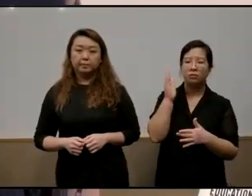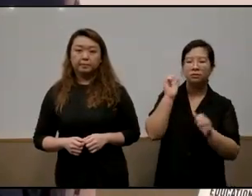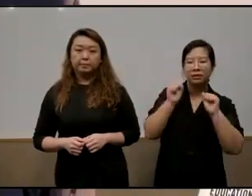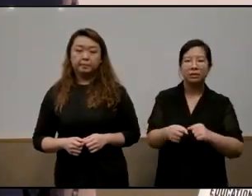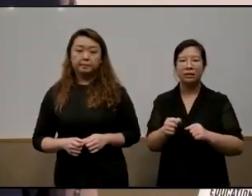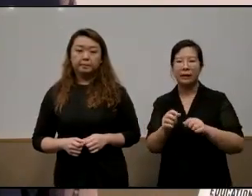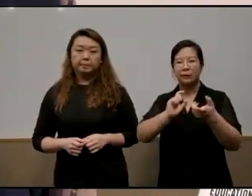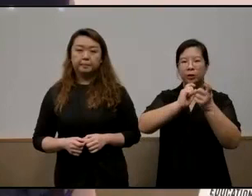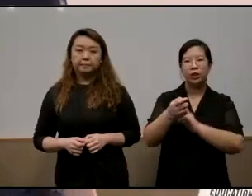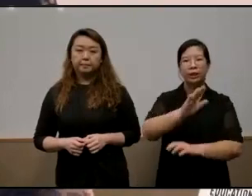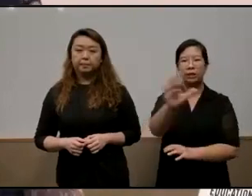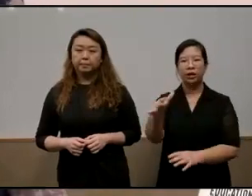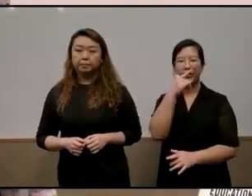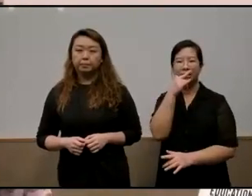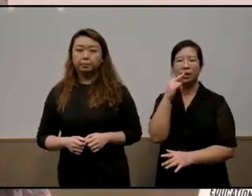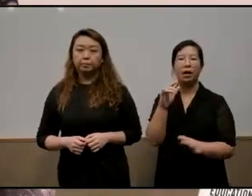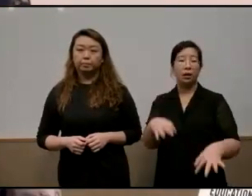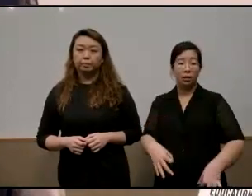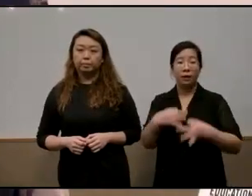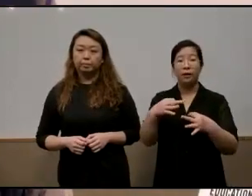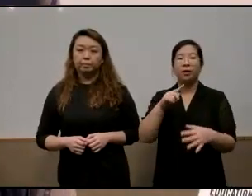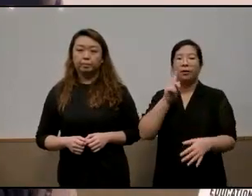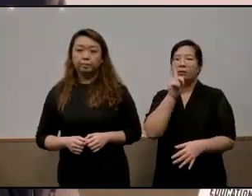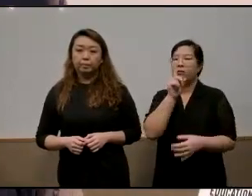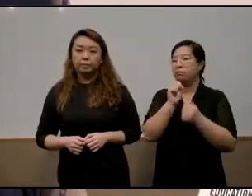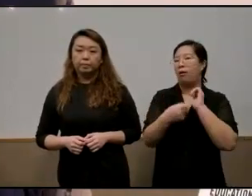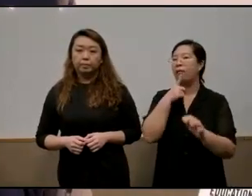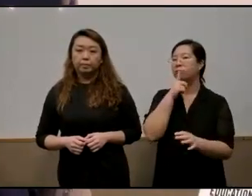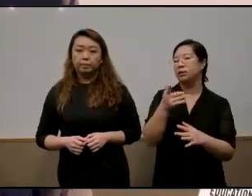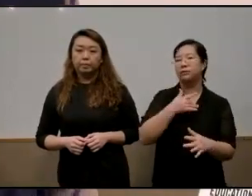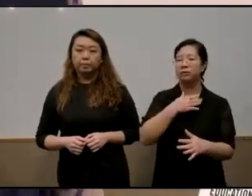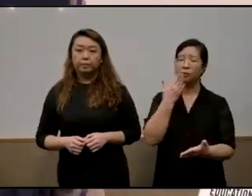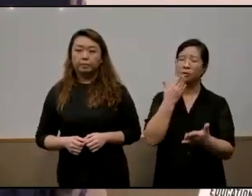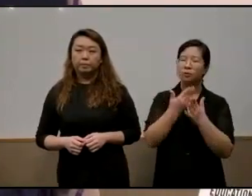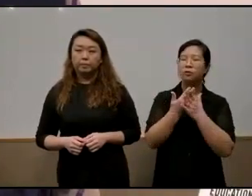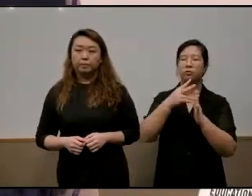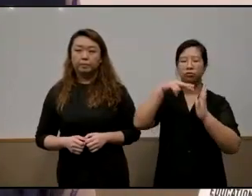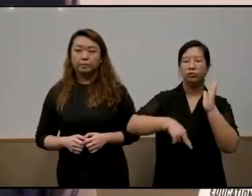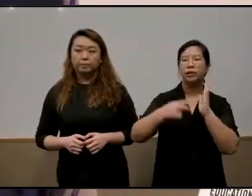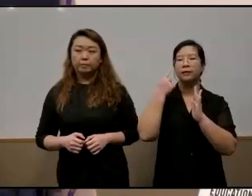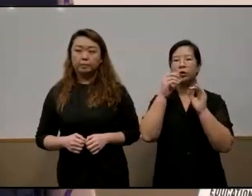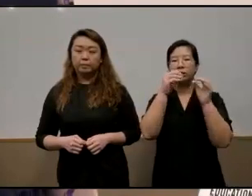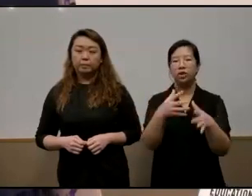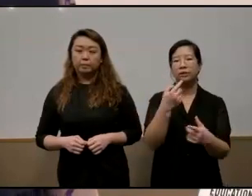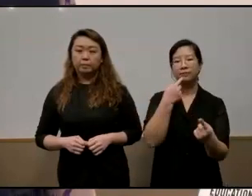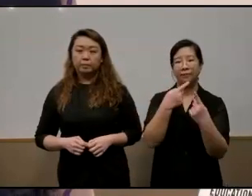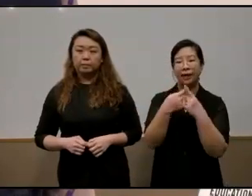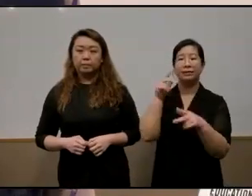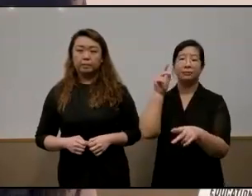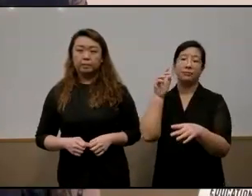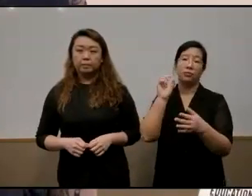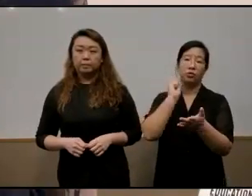so i thought it is really honestly um a good read for educators and people who work with disadvantaged family so my